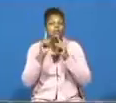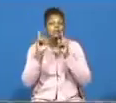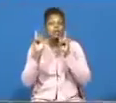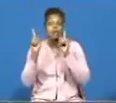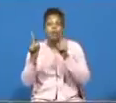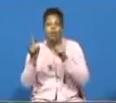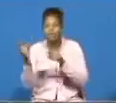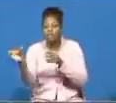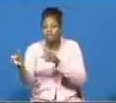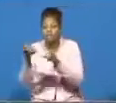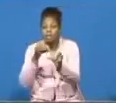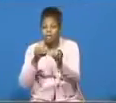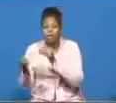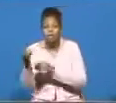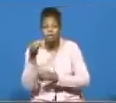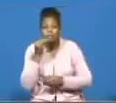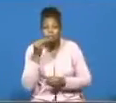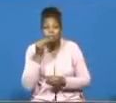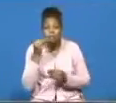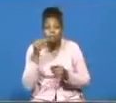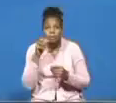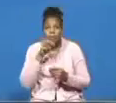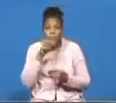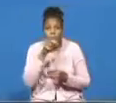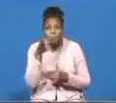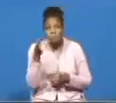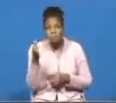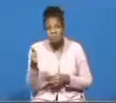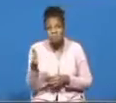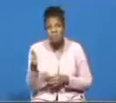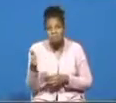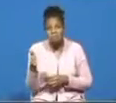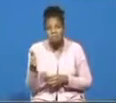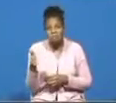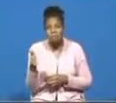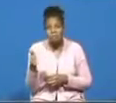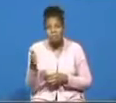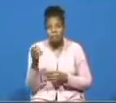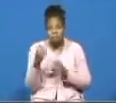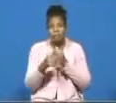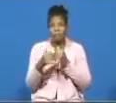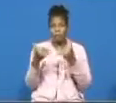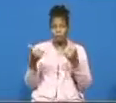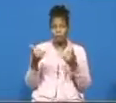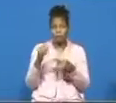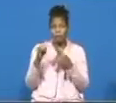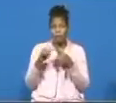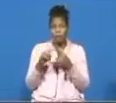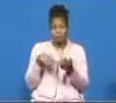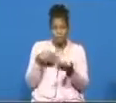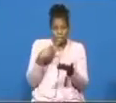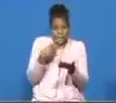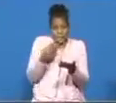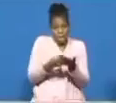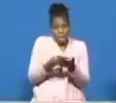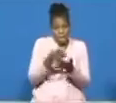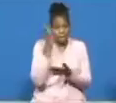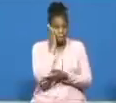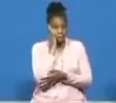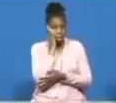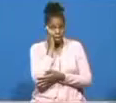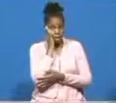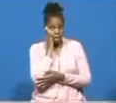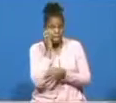relieve themselves uh there were serpents there uh trouble no when they lie down in their bed uh